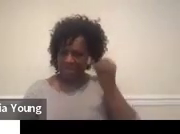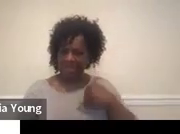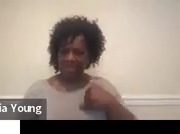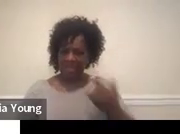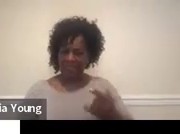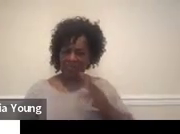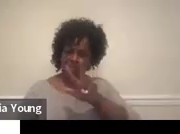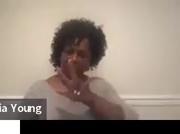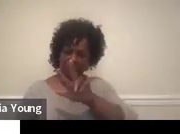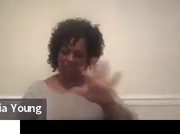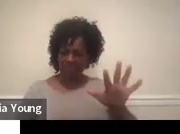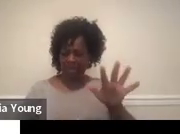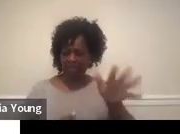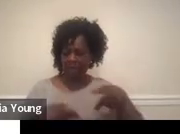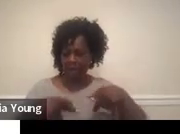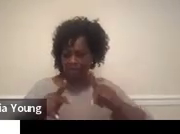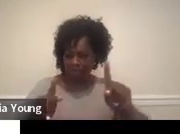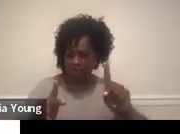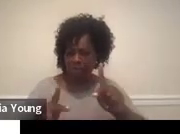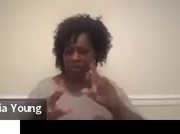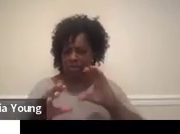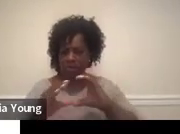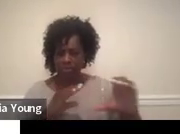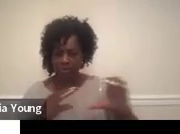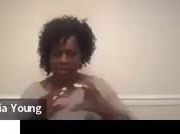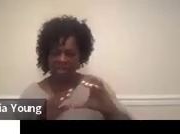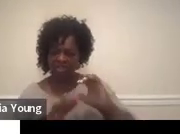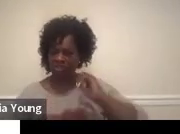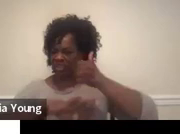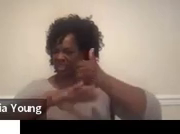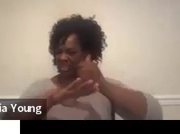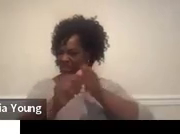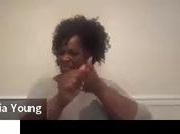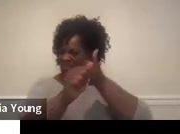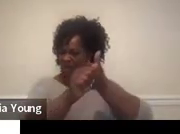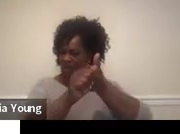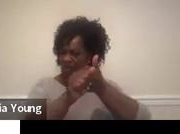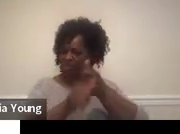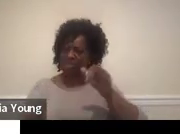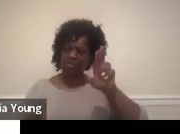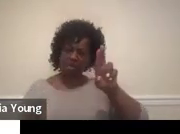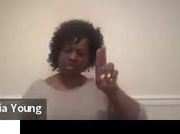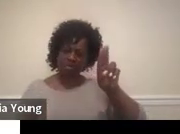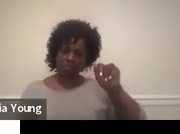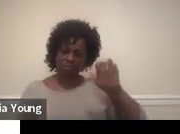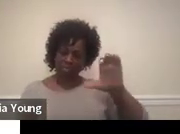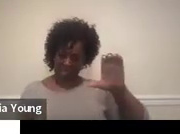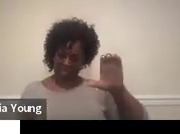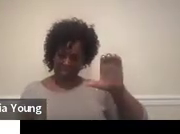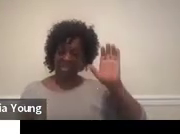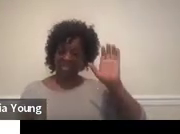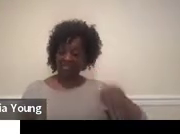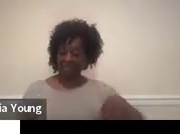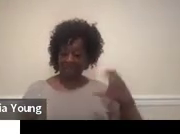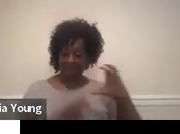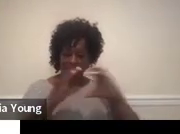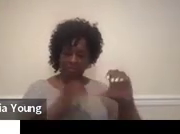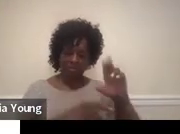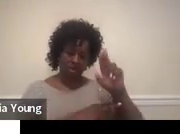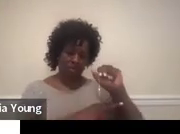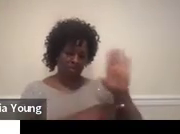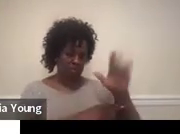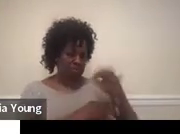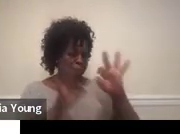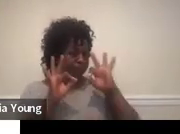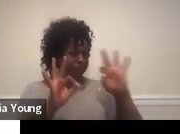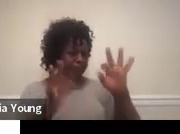as measured by a communication rubric in class. I assure you that communication rubric is stapled to